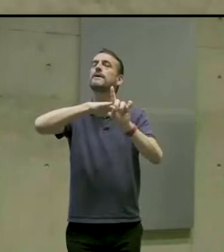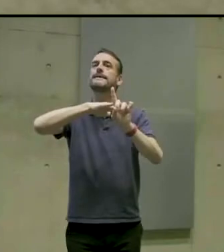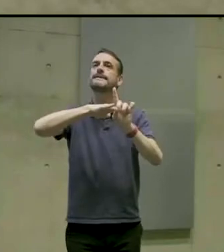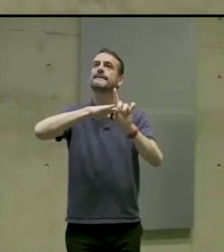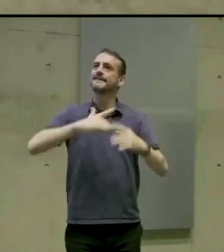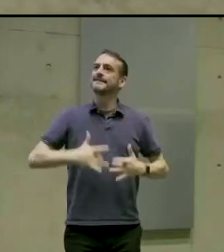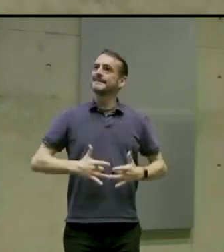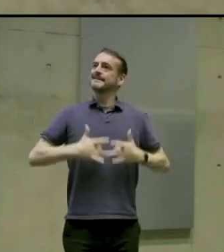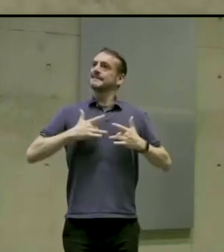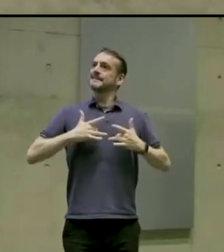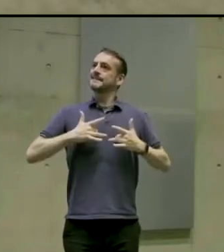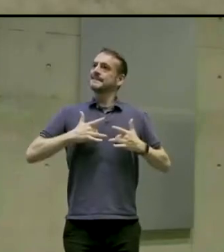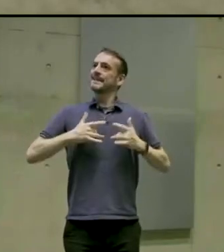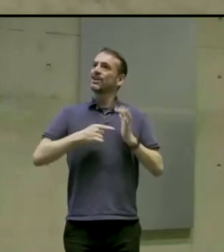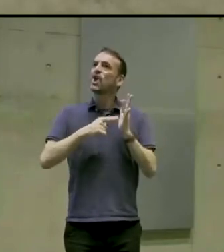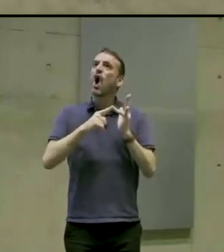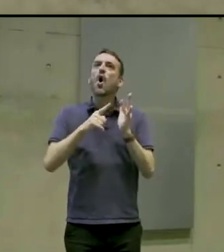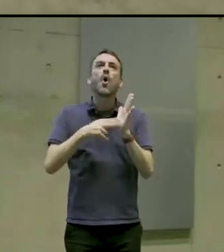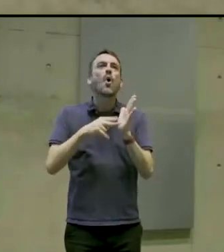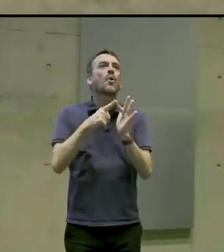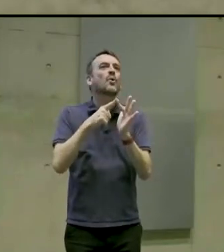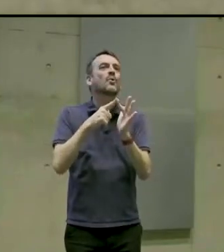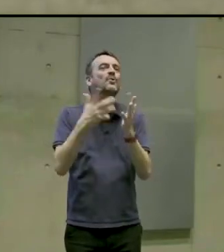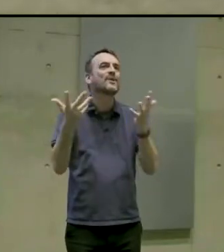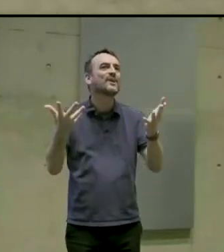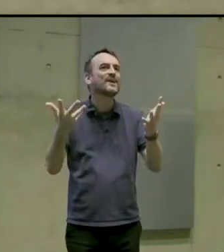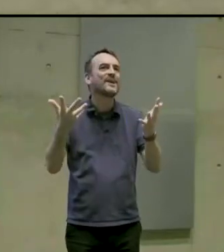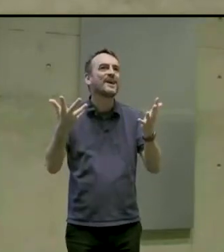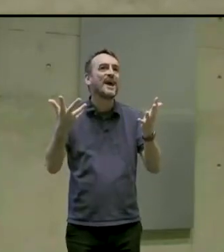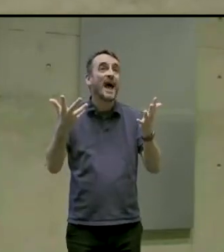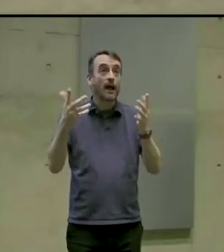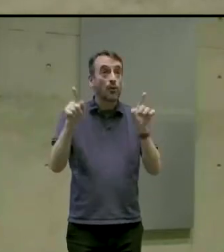and sort of any events that are happening during the gameplay.